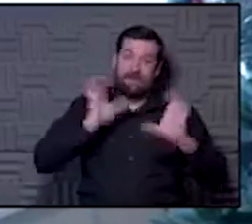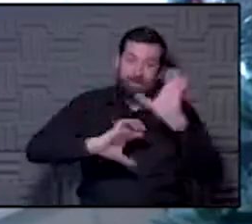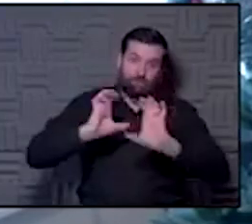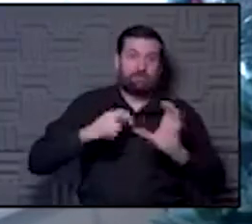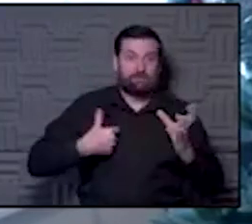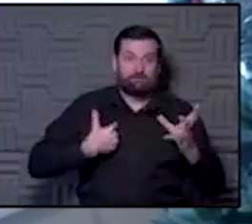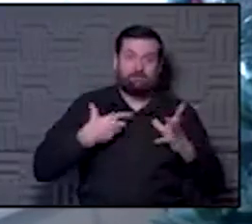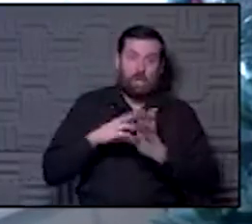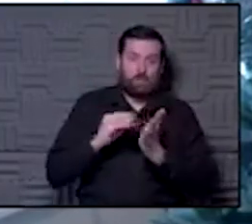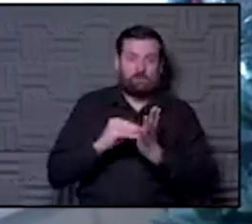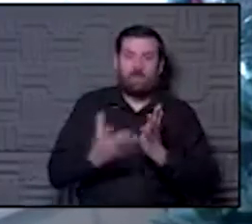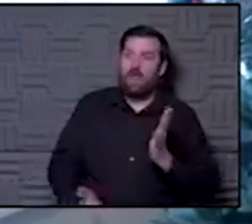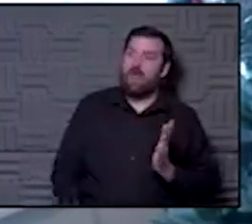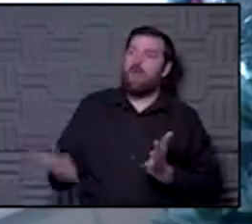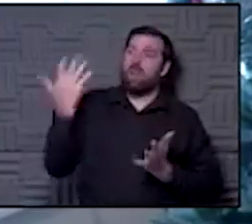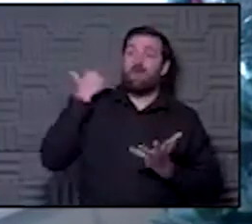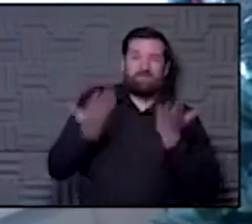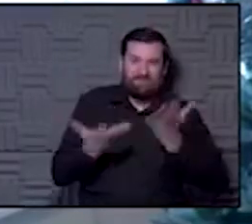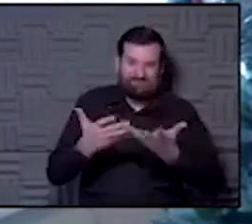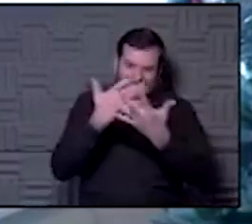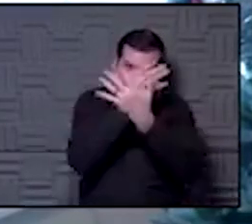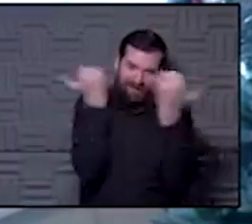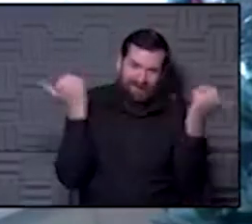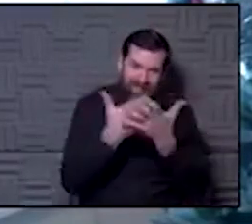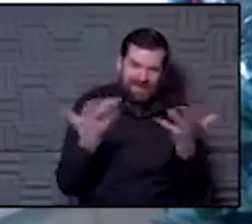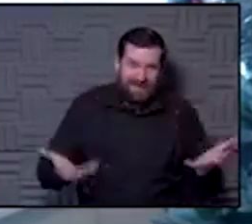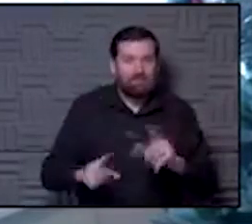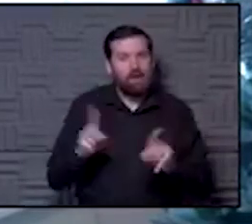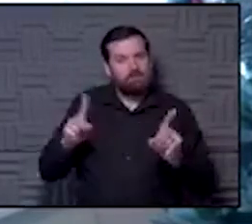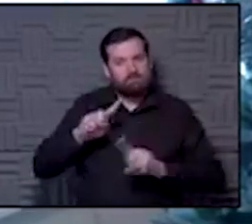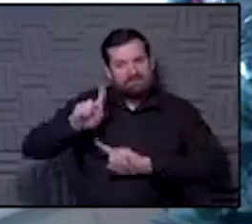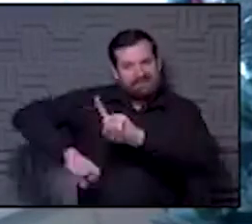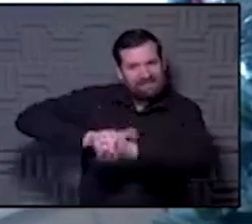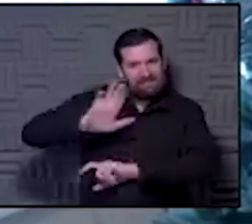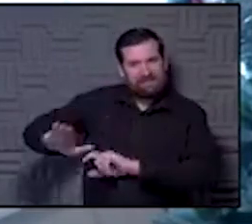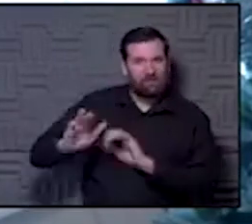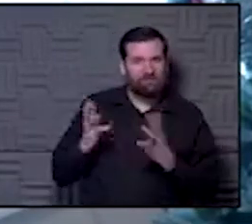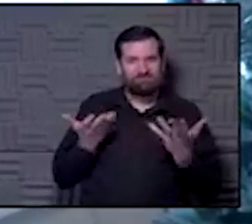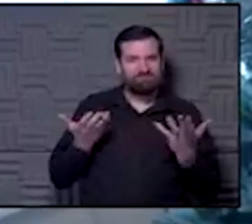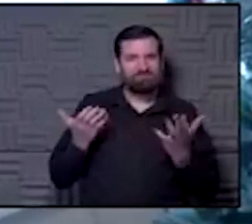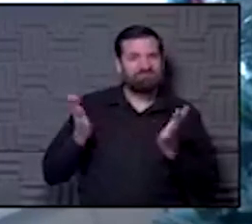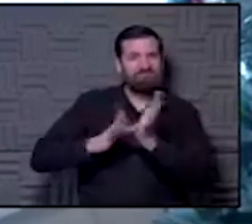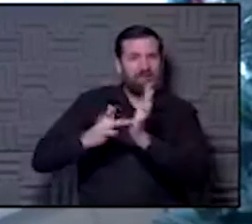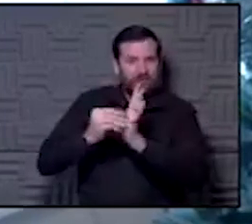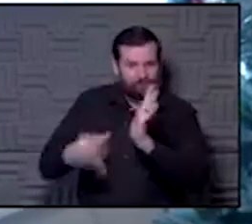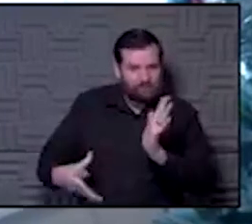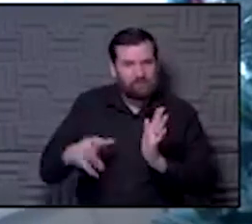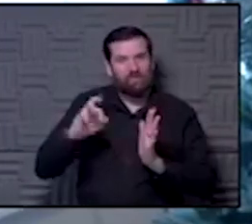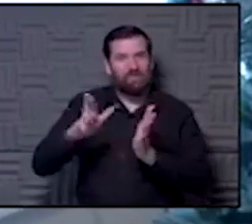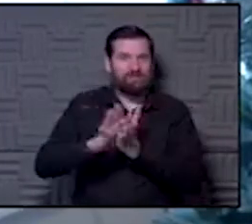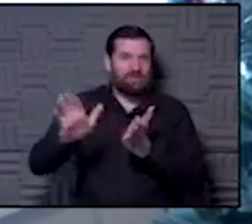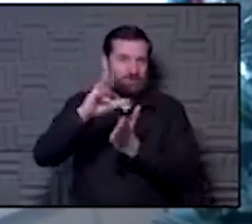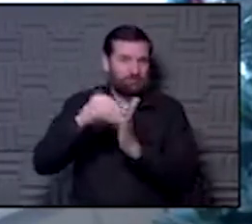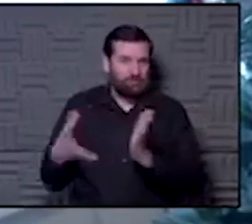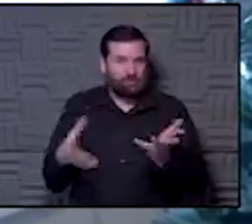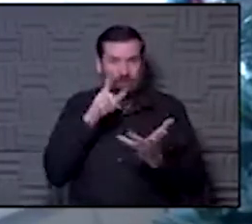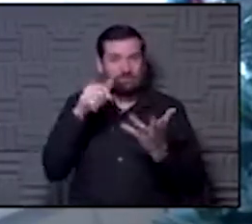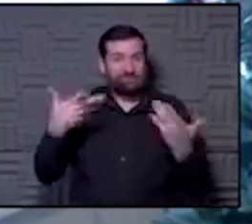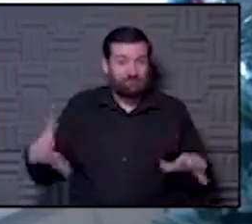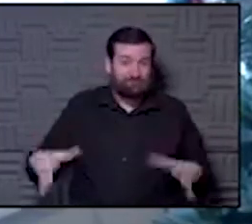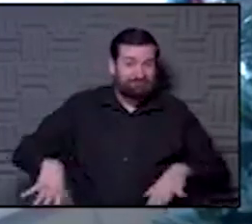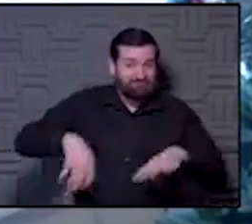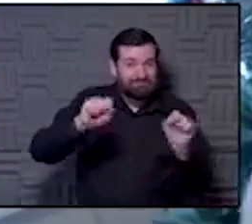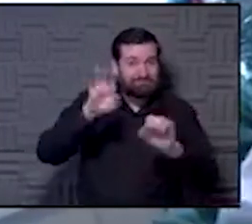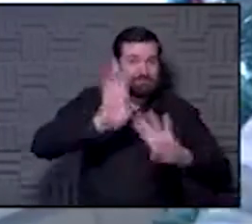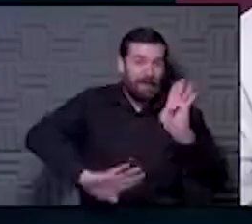time ago and maybe I've forgotten a lot of. But, you know, ask your friendly neighborhood medical student or college student that's taken biology for that